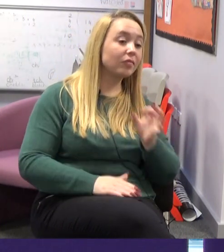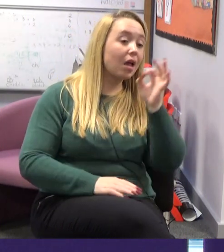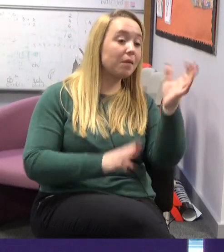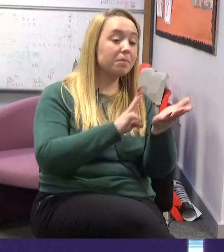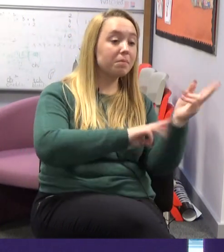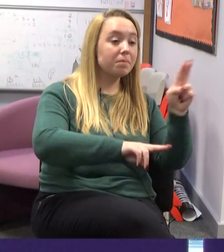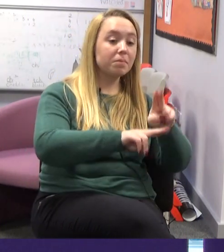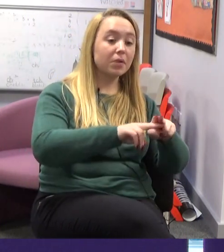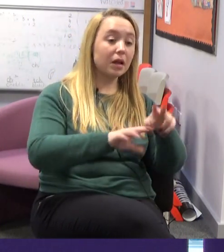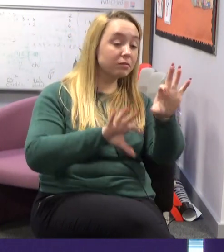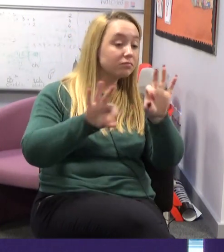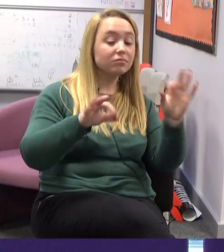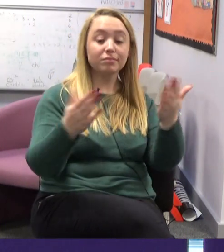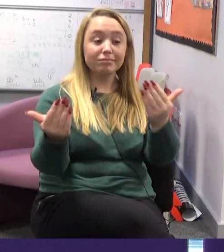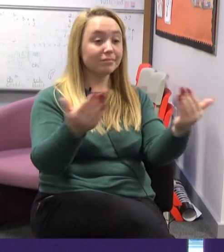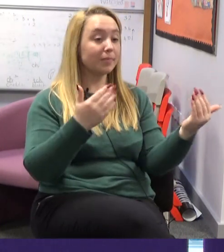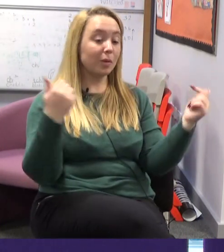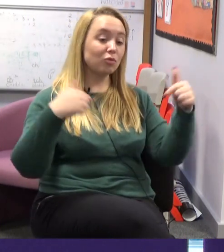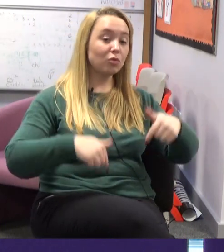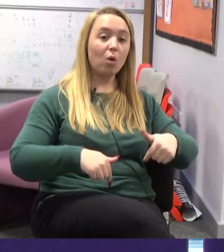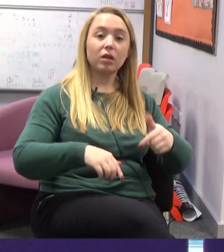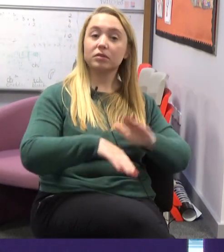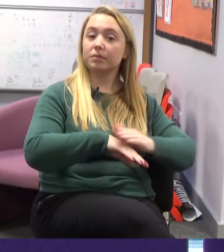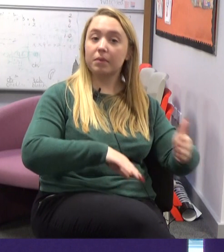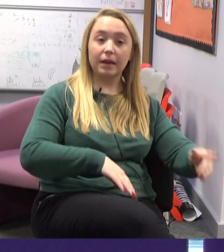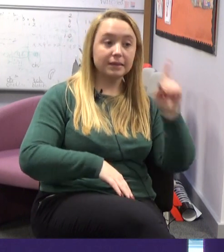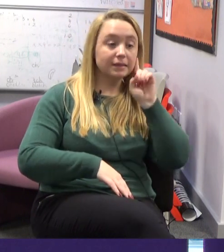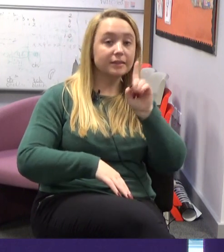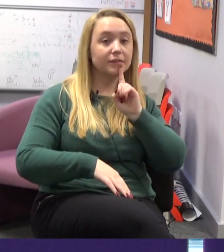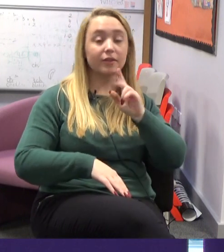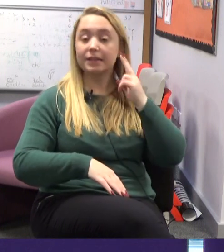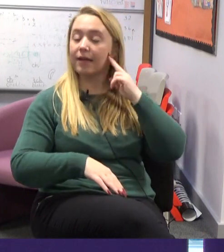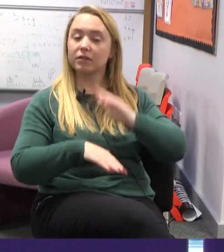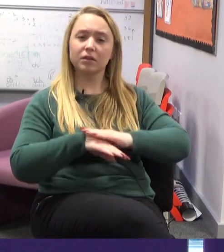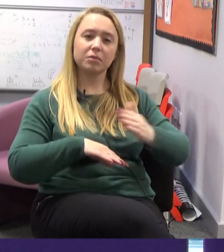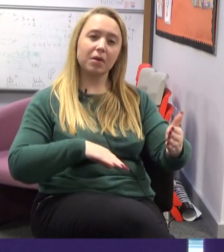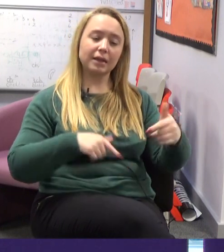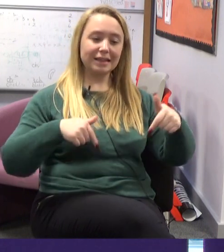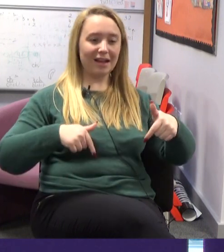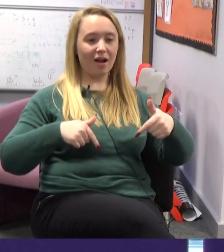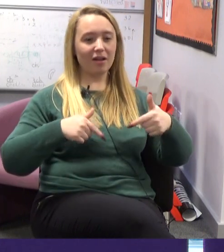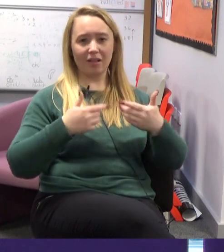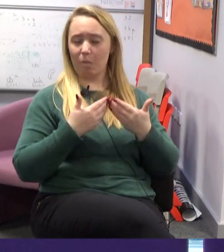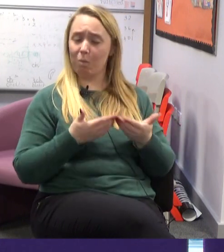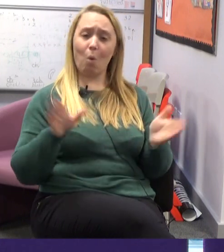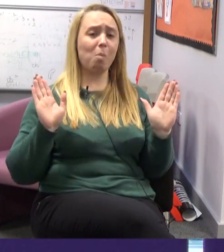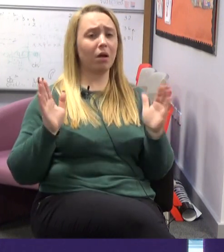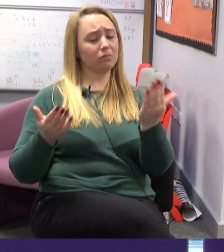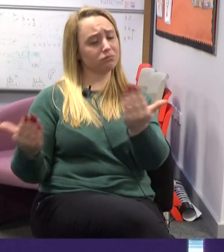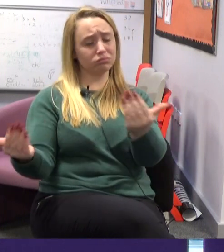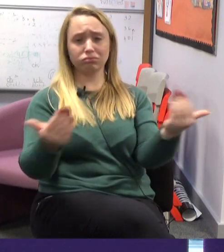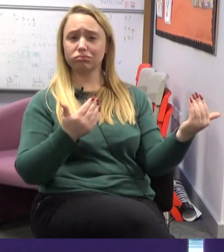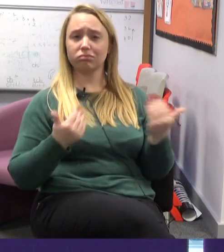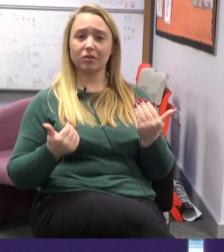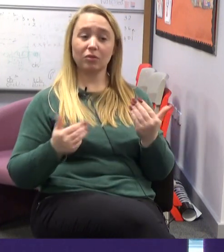invited in regularly to the school, all our parents, whether they're hearing or deaf. We have an open door